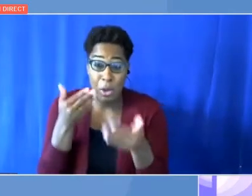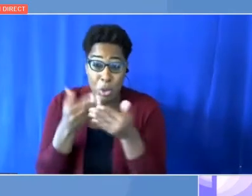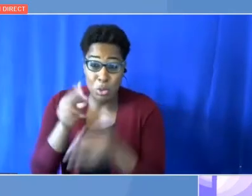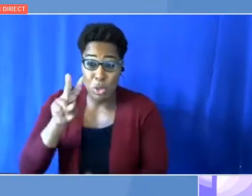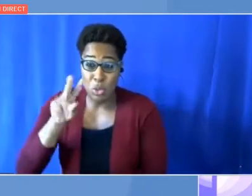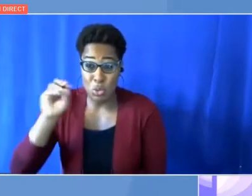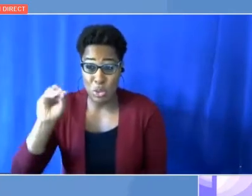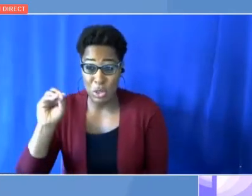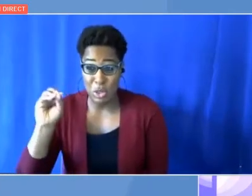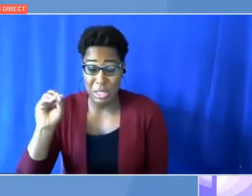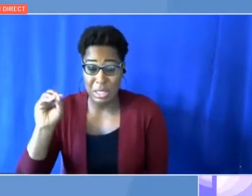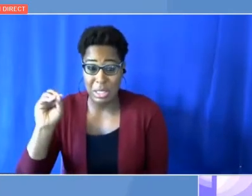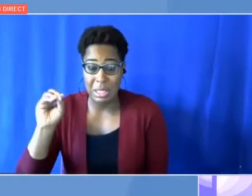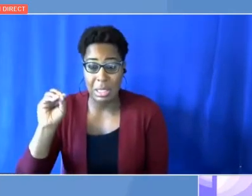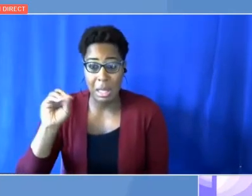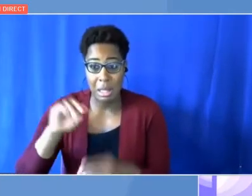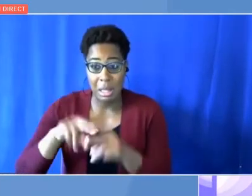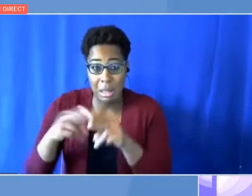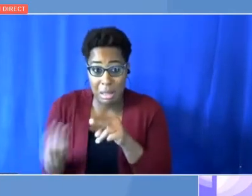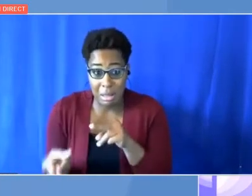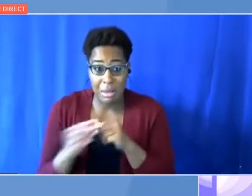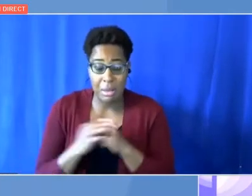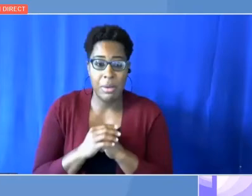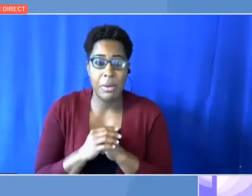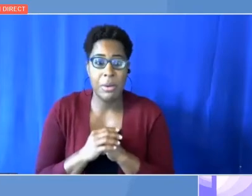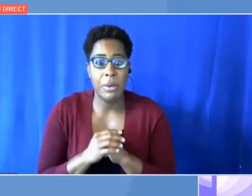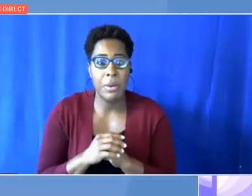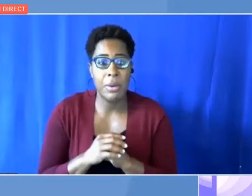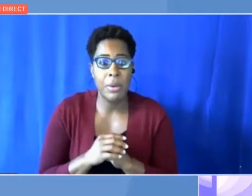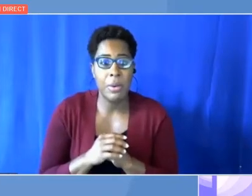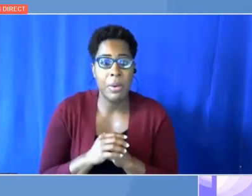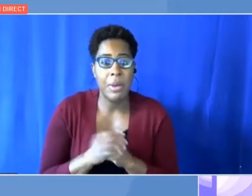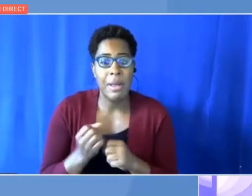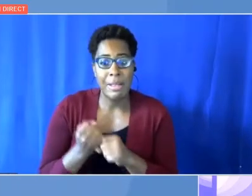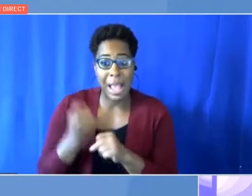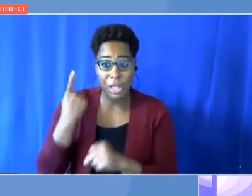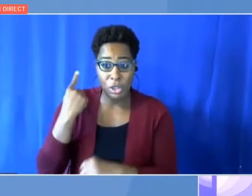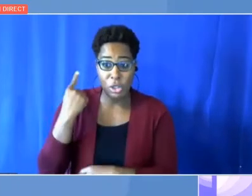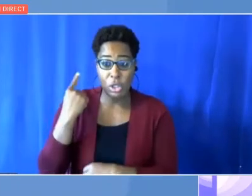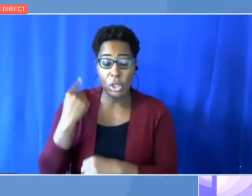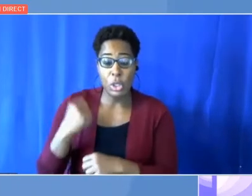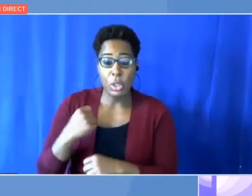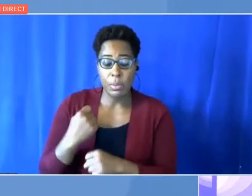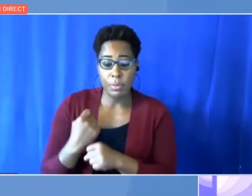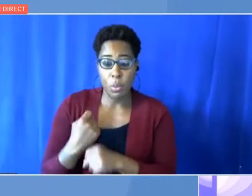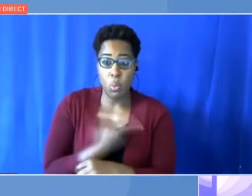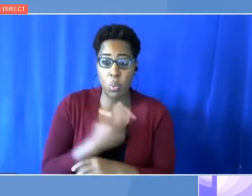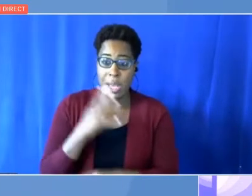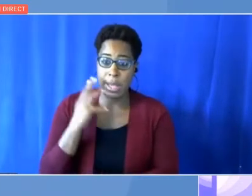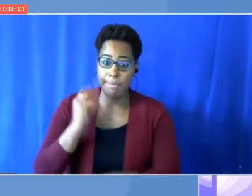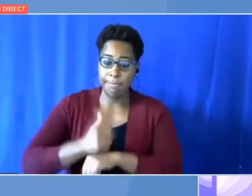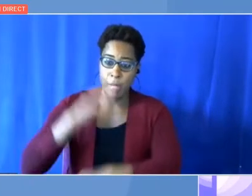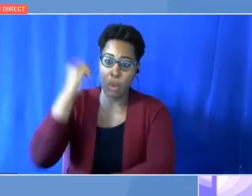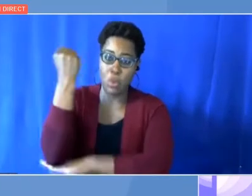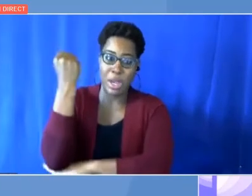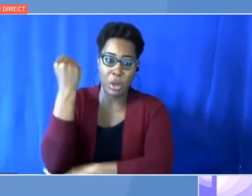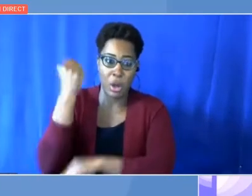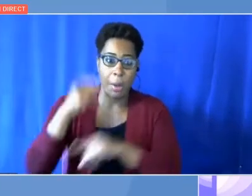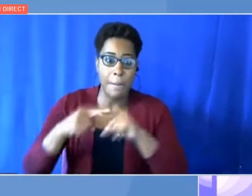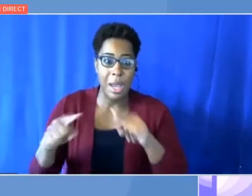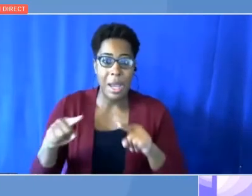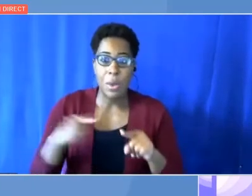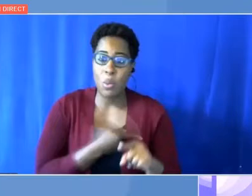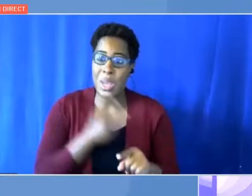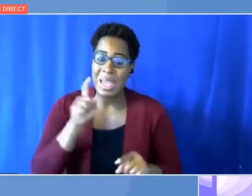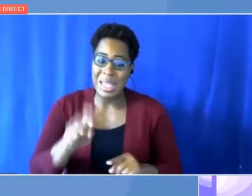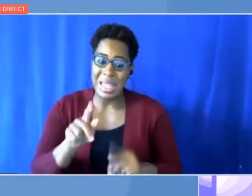Naturally, we have an installer capacity record last year. We are going to have another one. But we need triple the investment renewables, not 10% more.